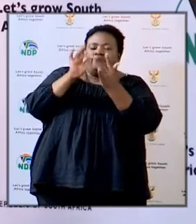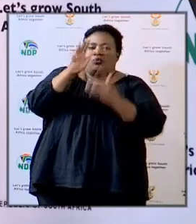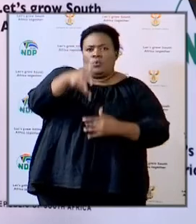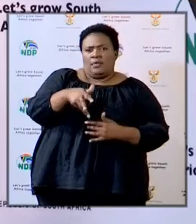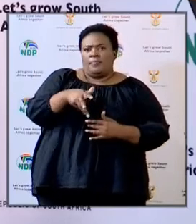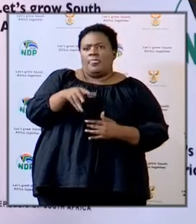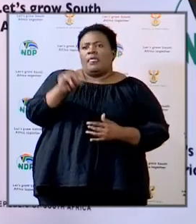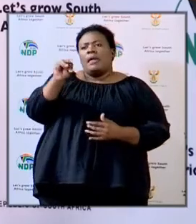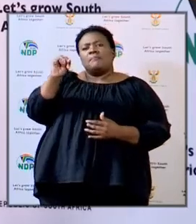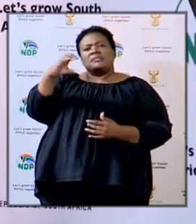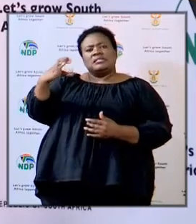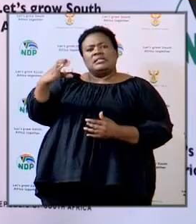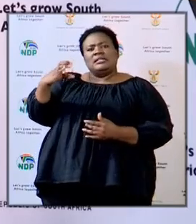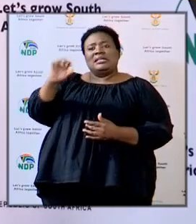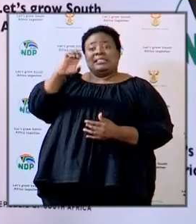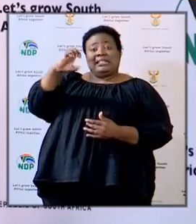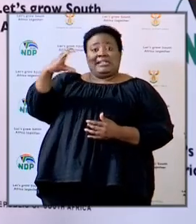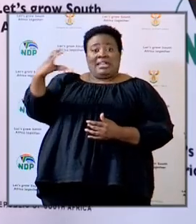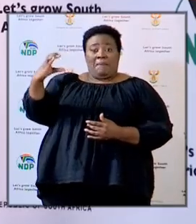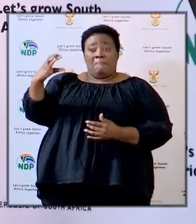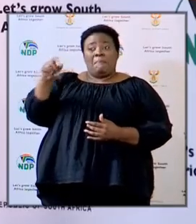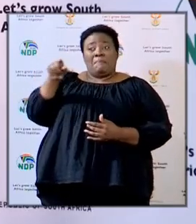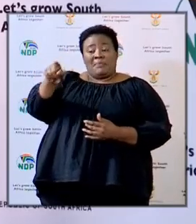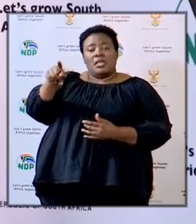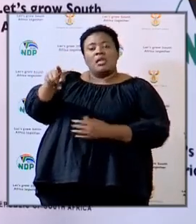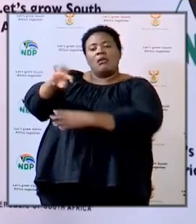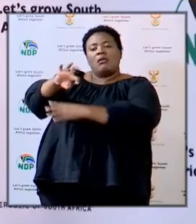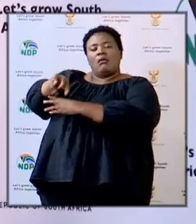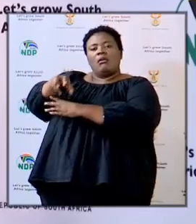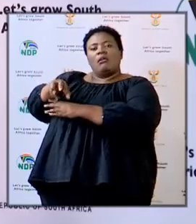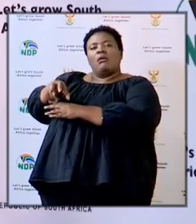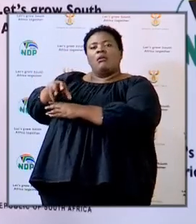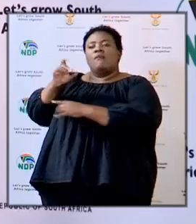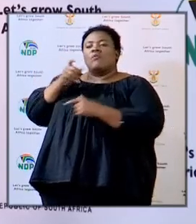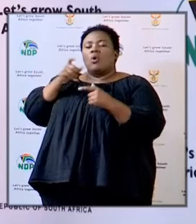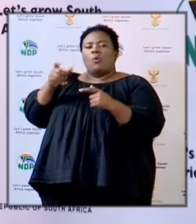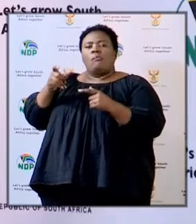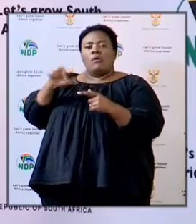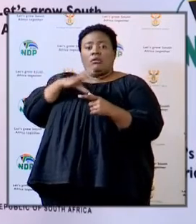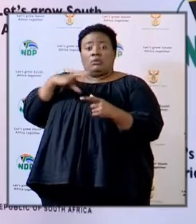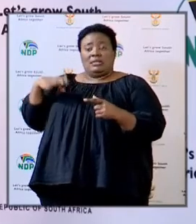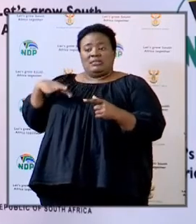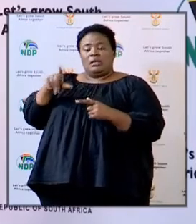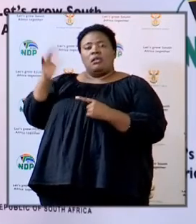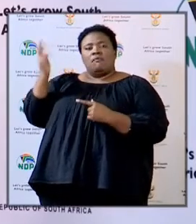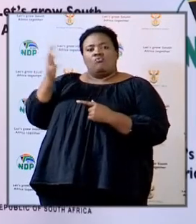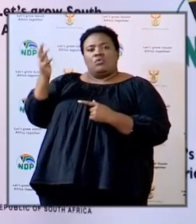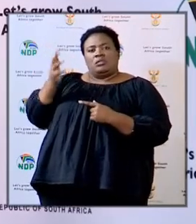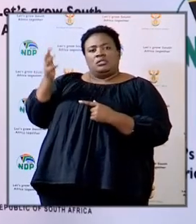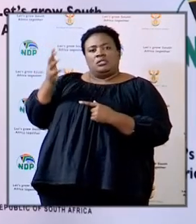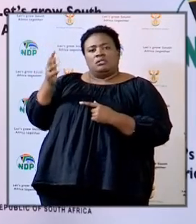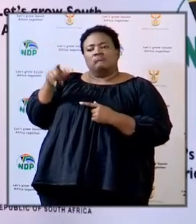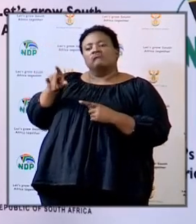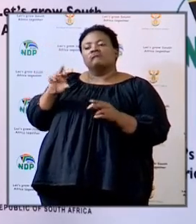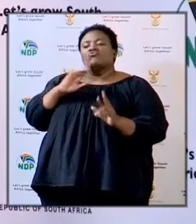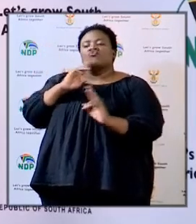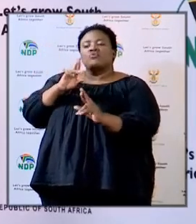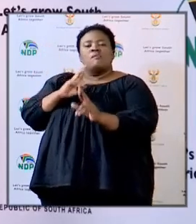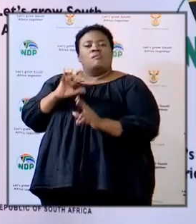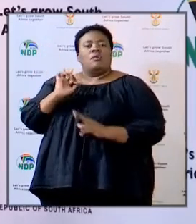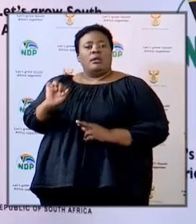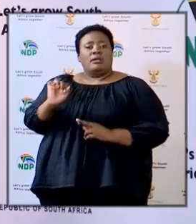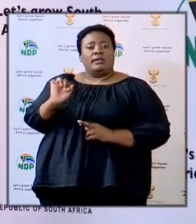Eastern Cape is currently at the Provincial Command Council where he's presenting his state of readiness